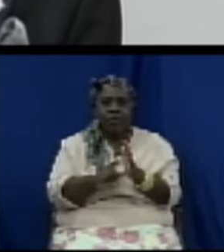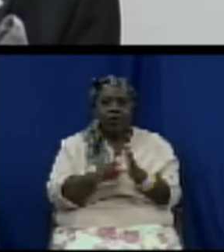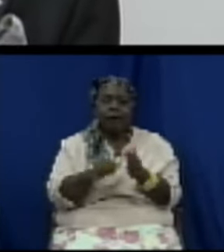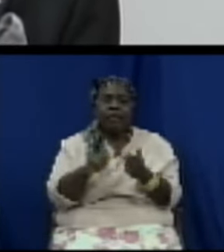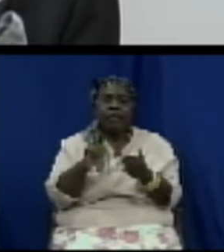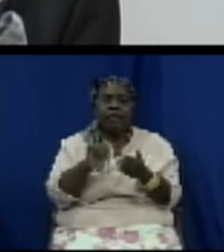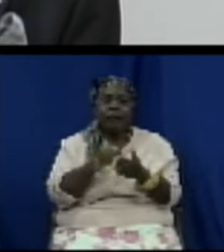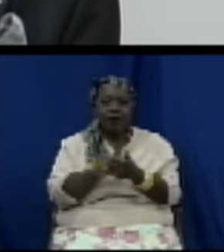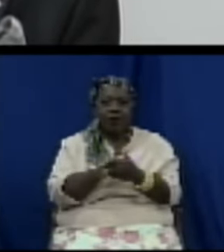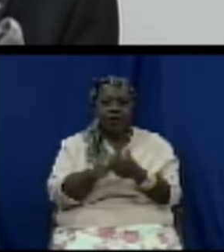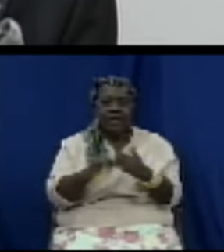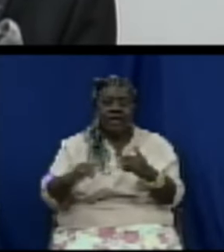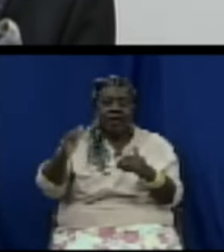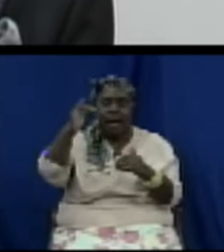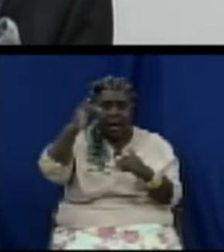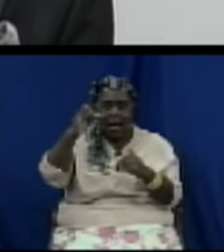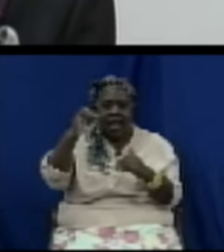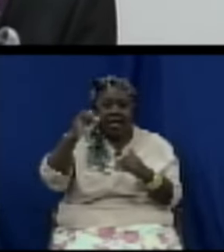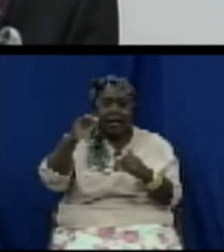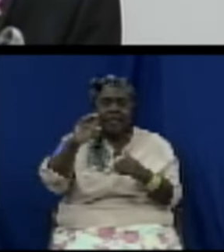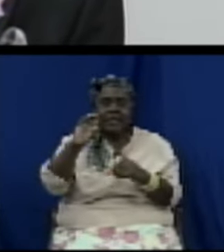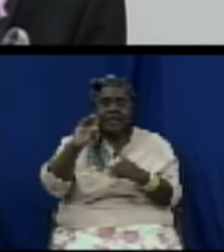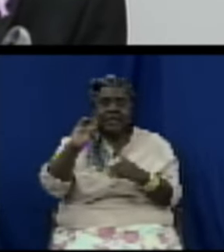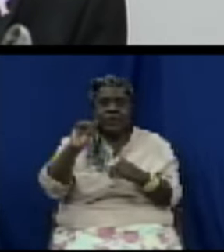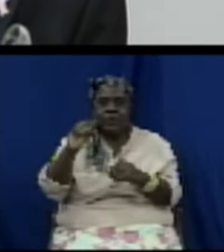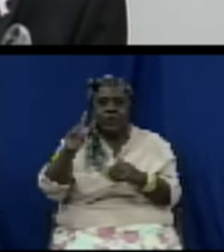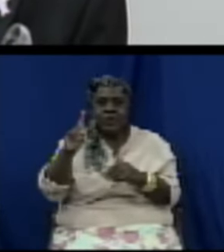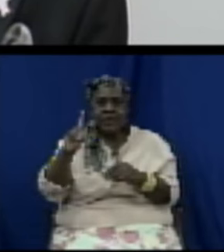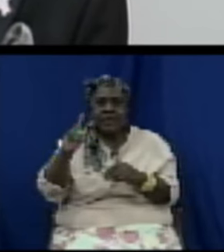and the licensing requirements